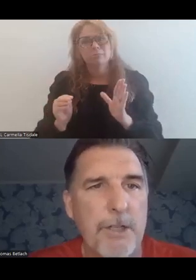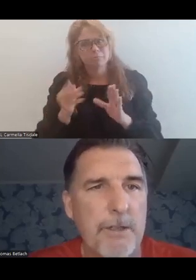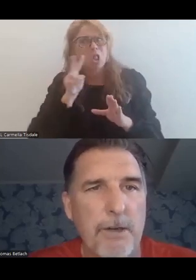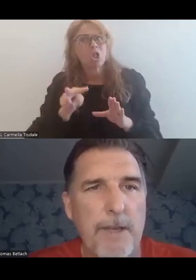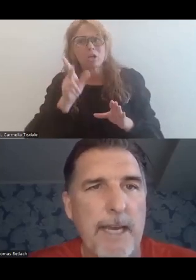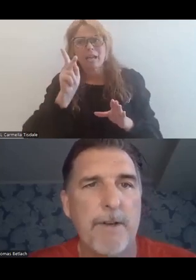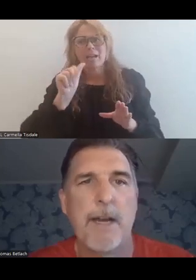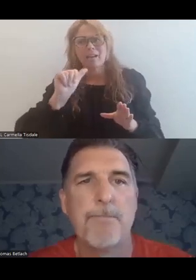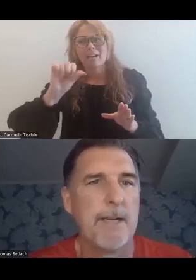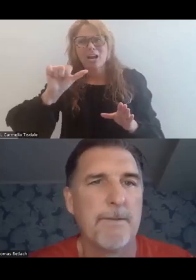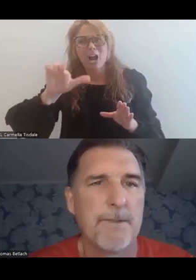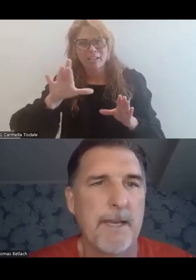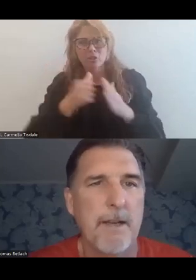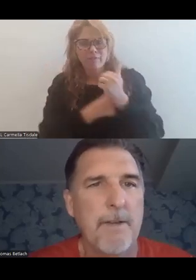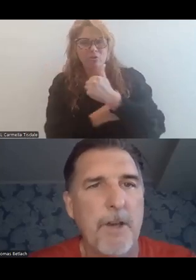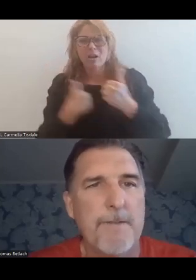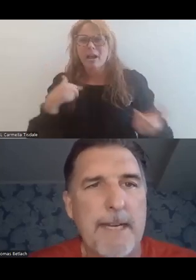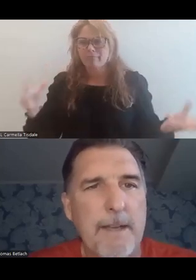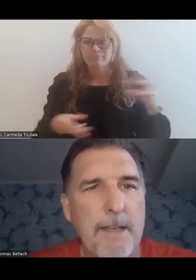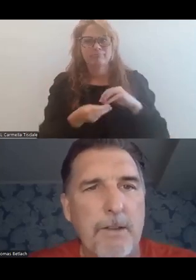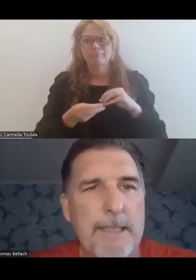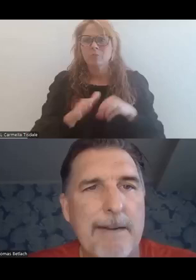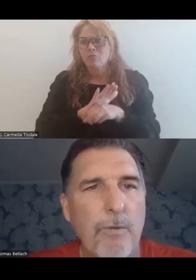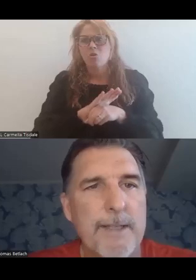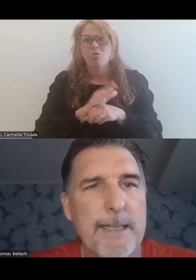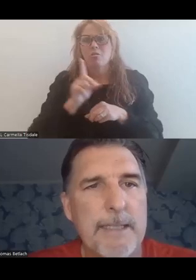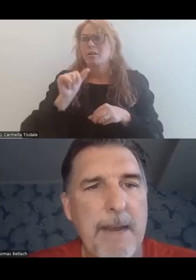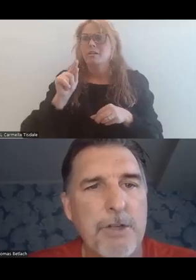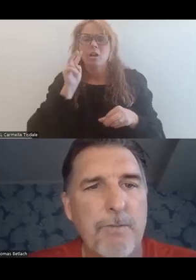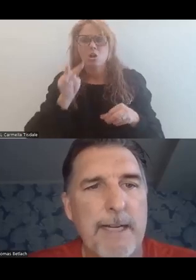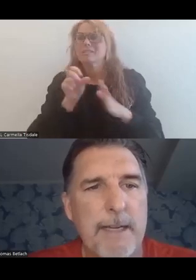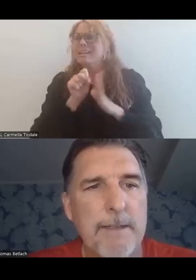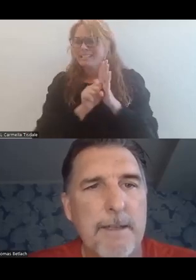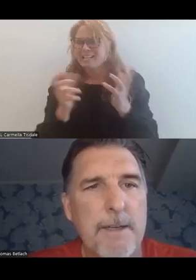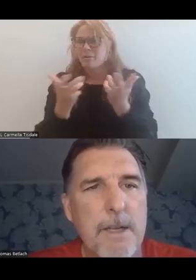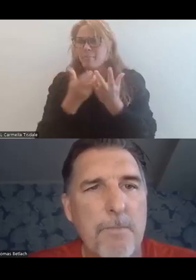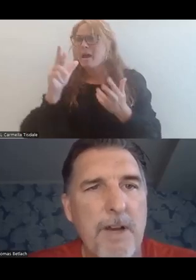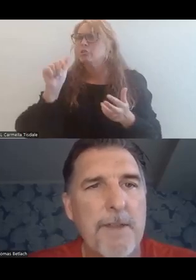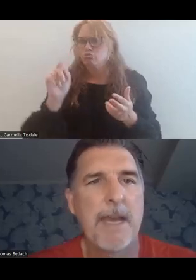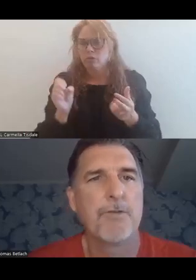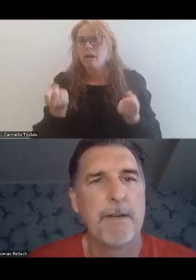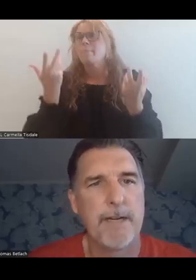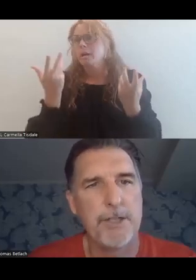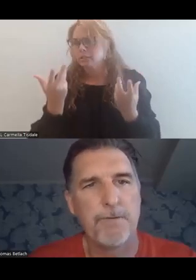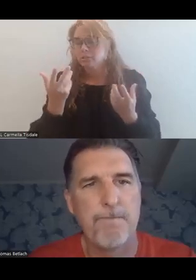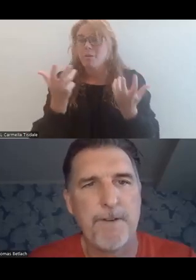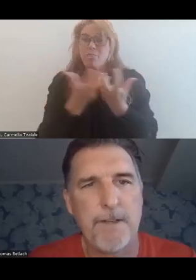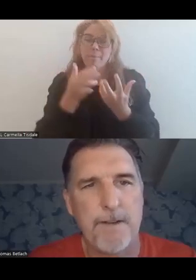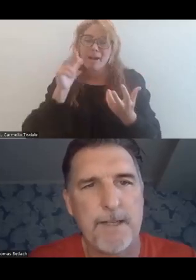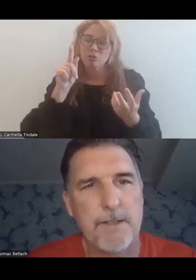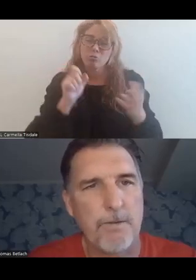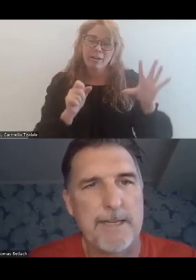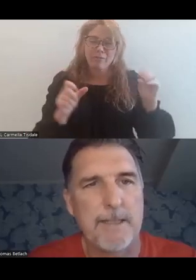Foundation. You know, they have a comprehensive set of data that looks at what a state's match rate is. But the match rate ranges